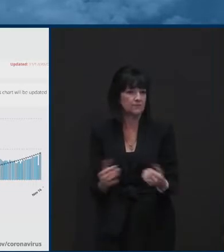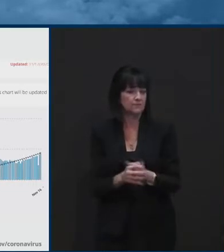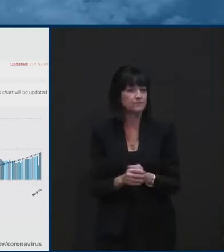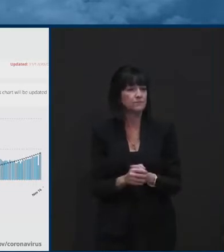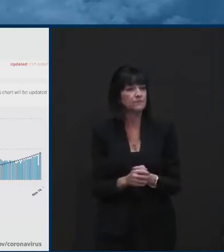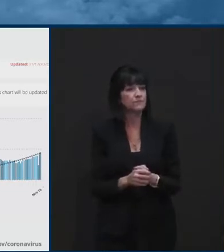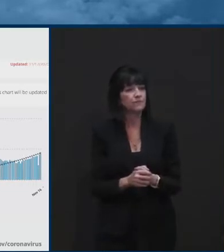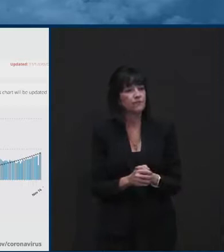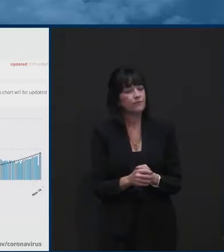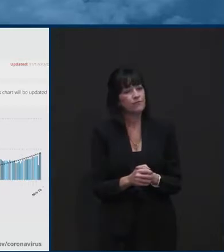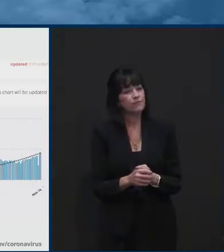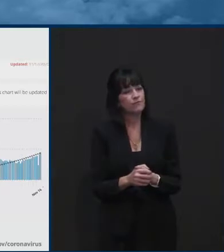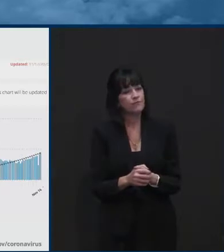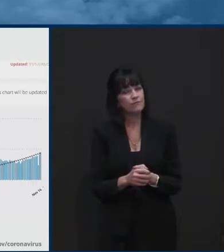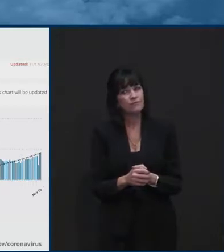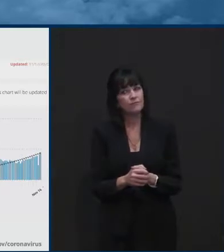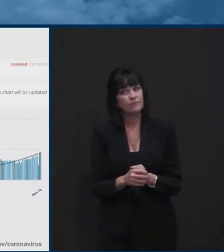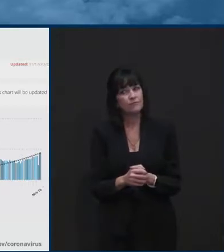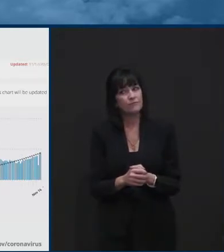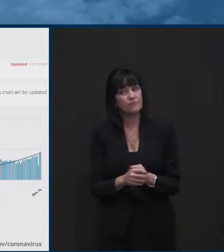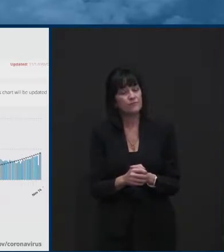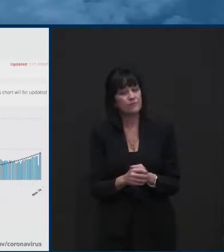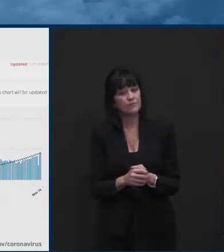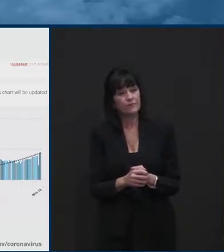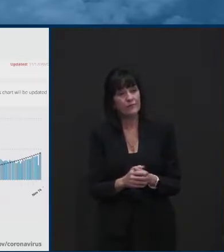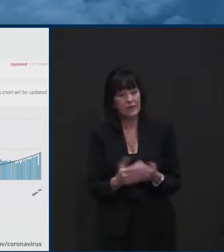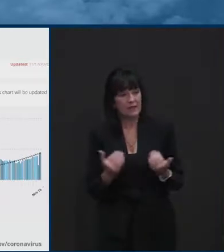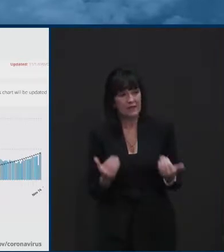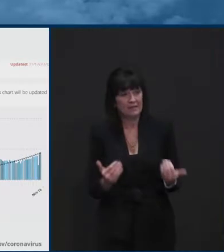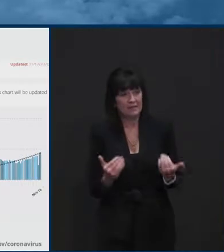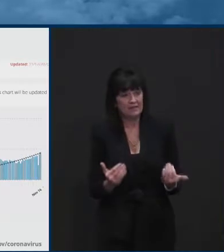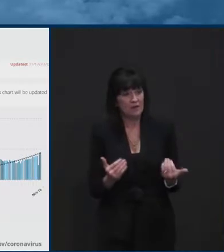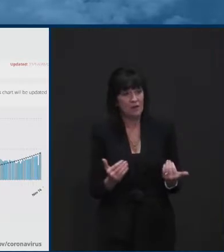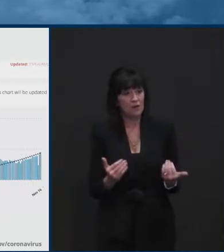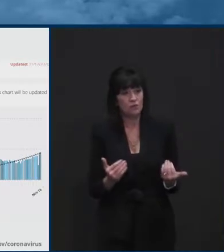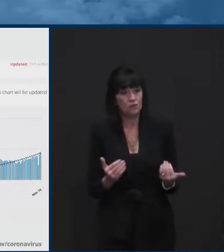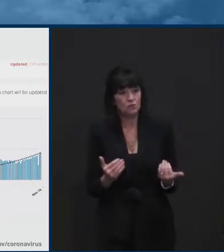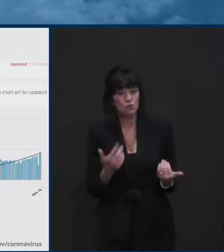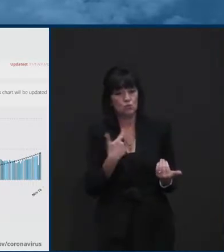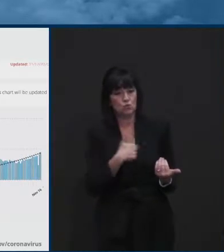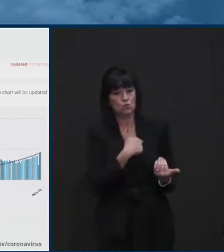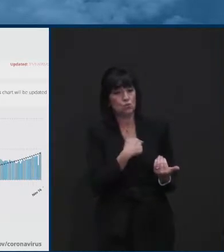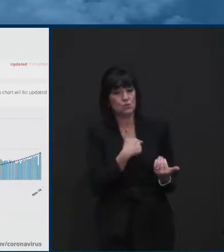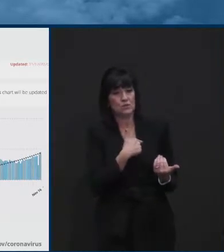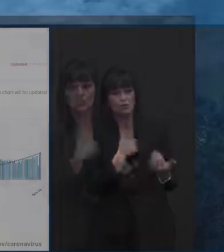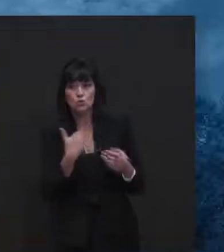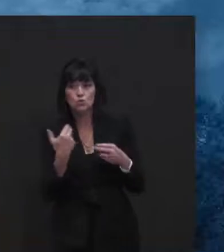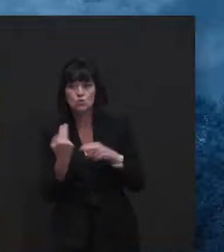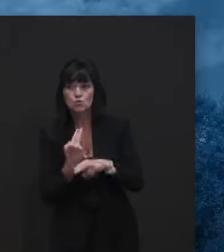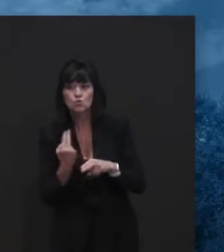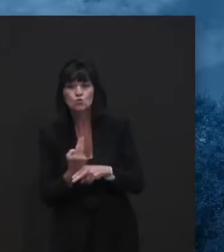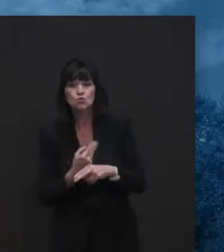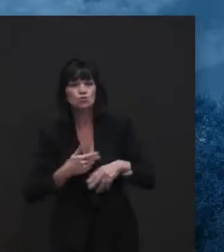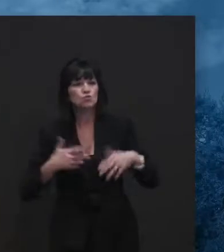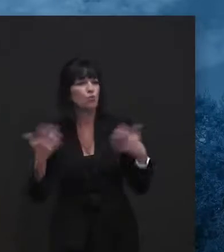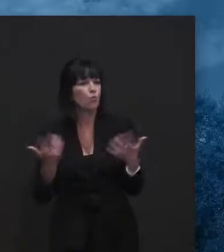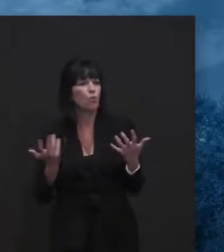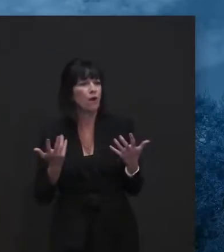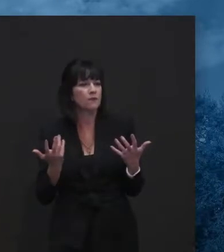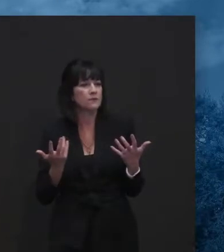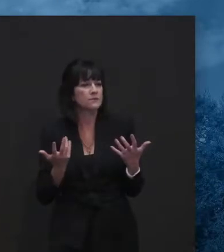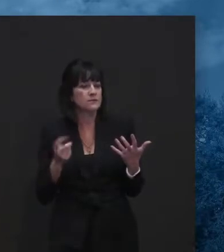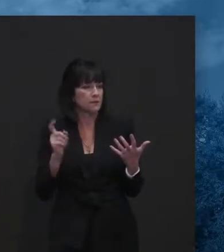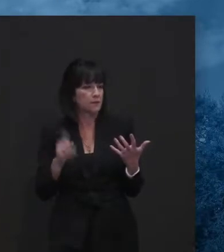We don't have as many, uh, tools right now to use, frankly. And that's why messaging is, uh, is so critically